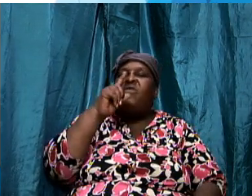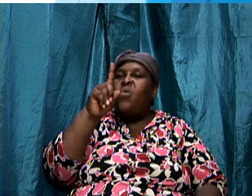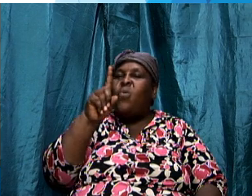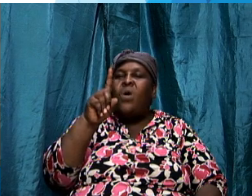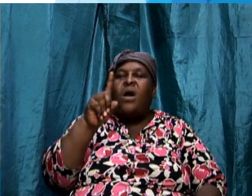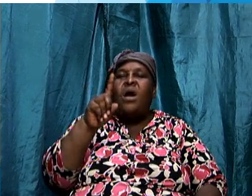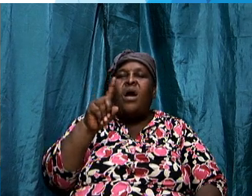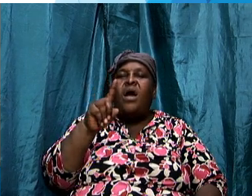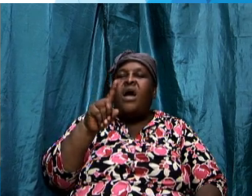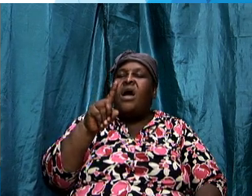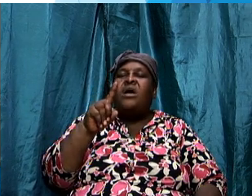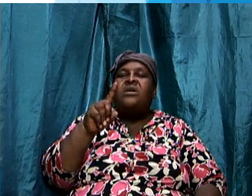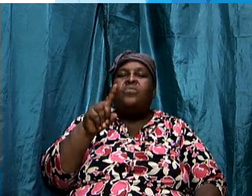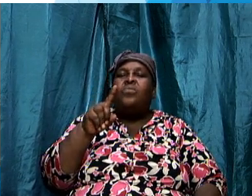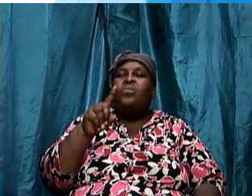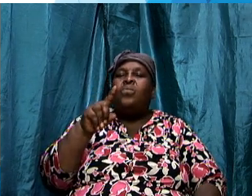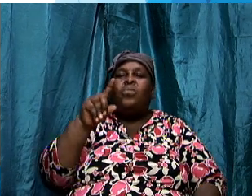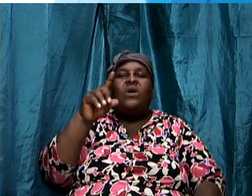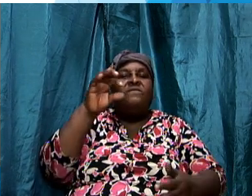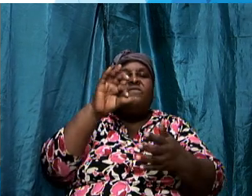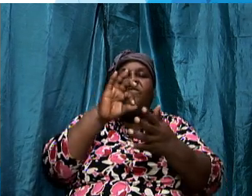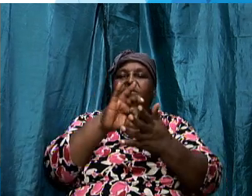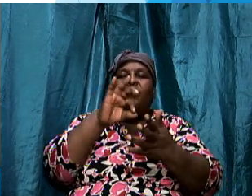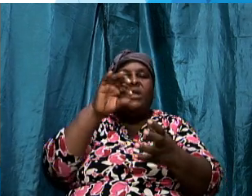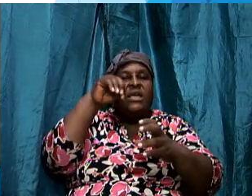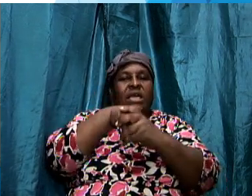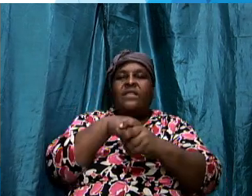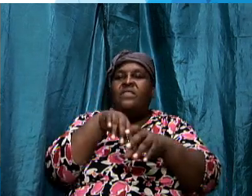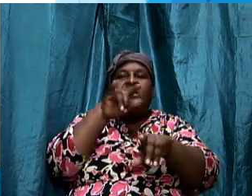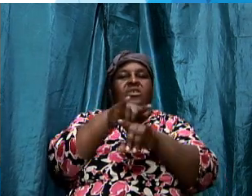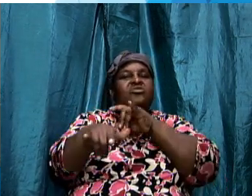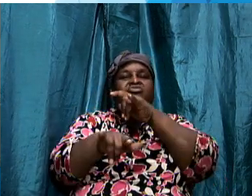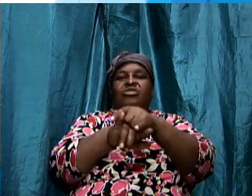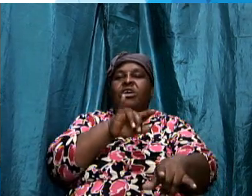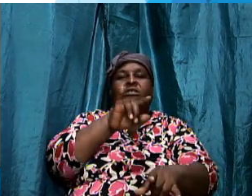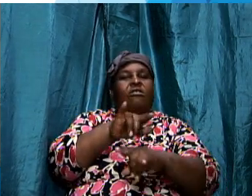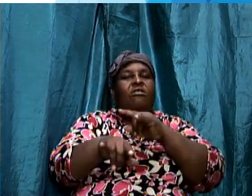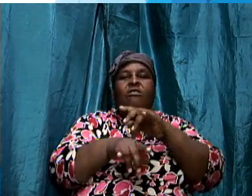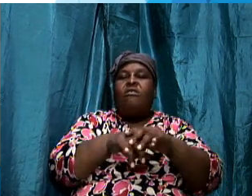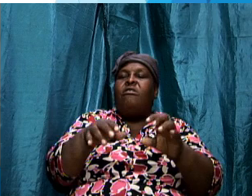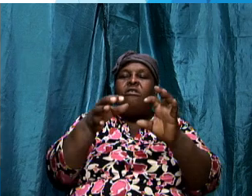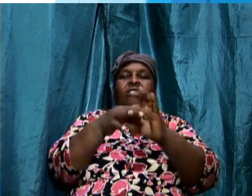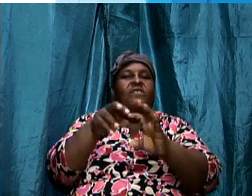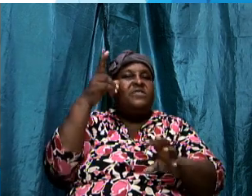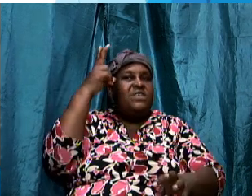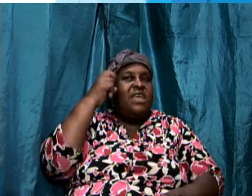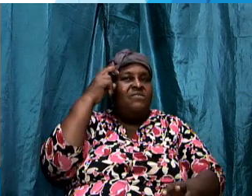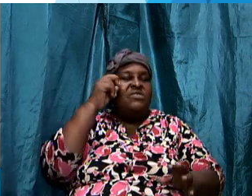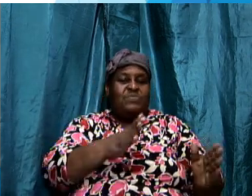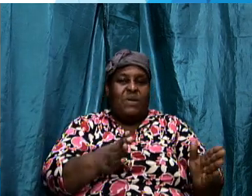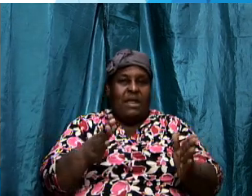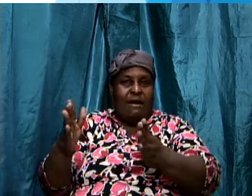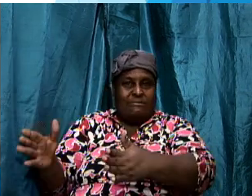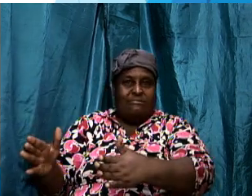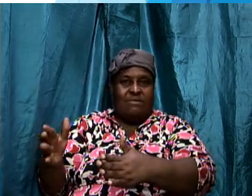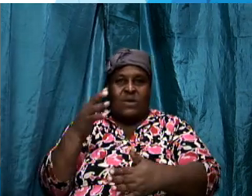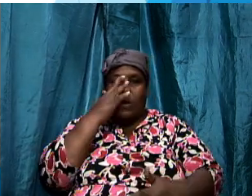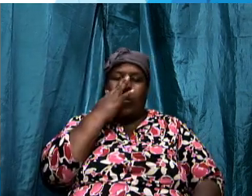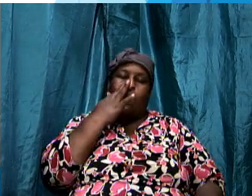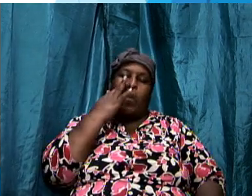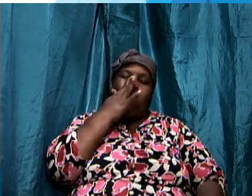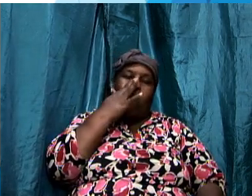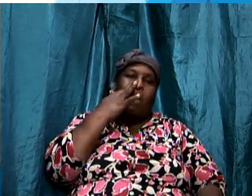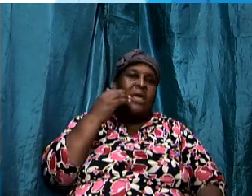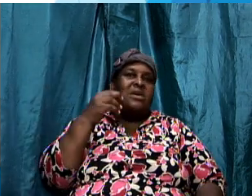to these tactics and i want us to also understand that satan is not just seeking just